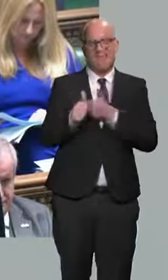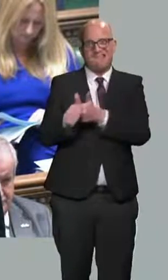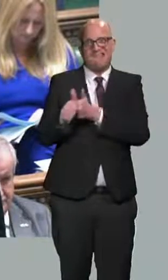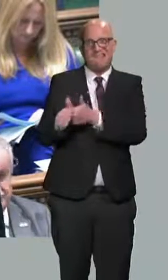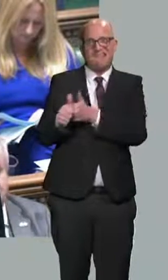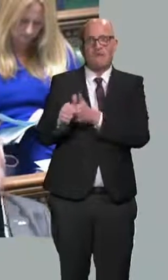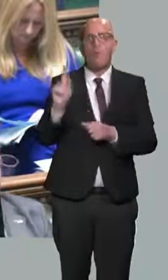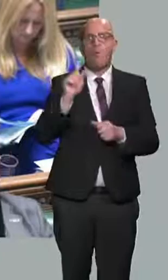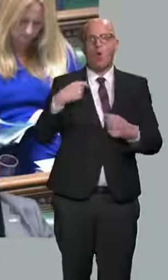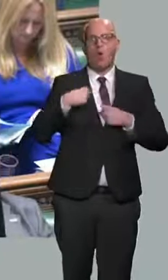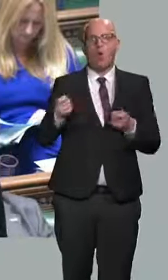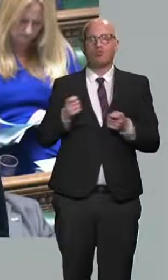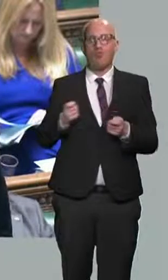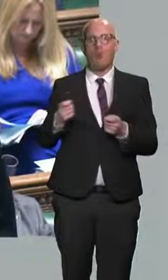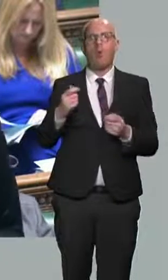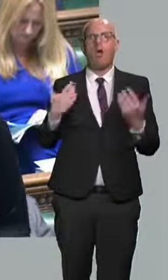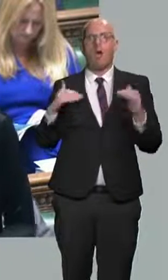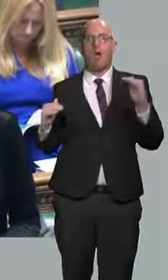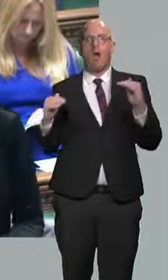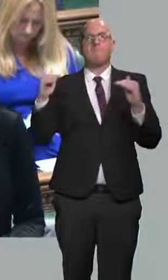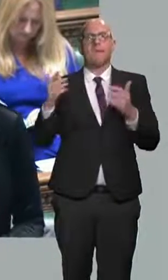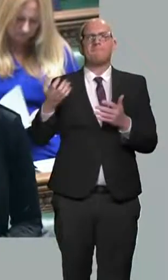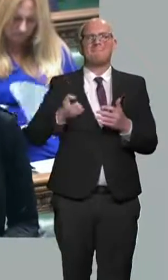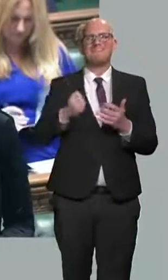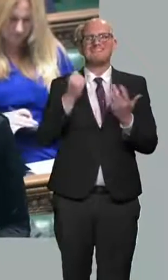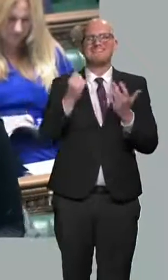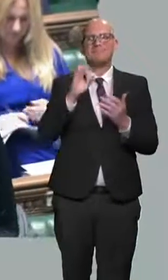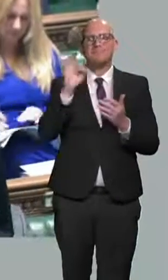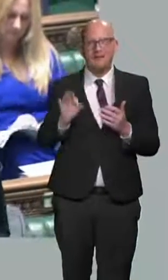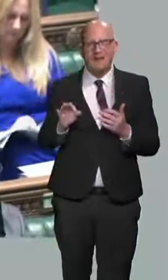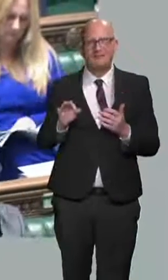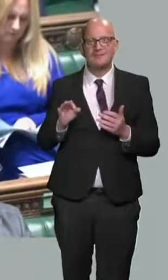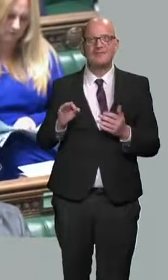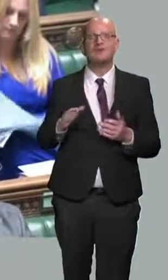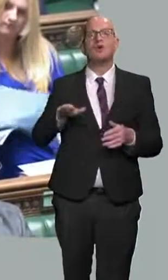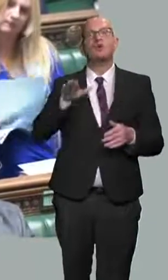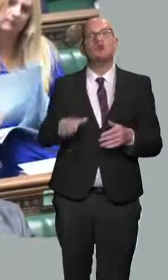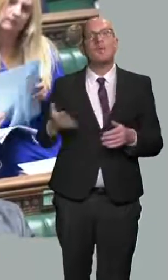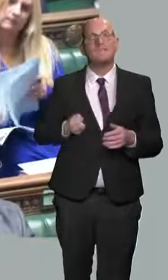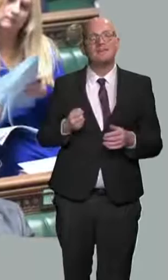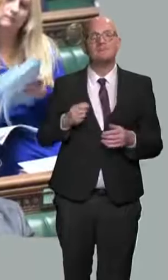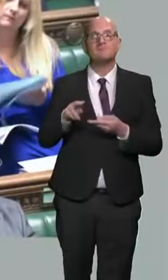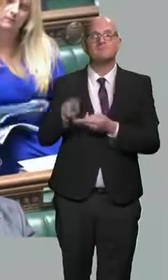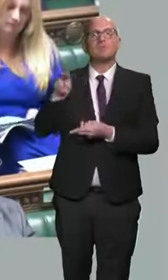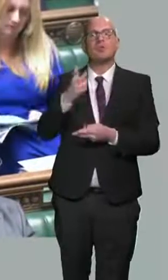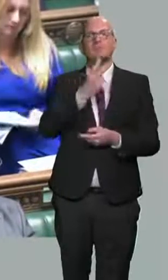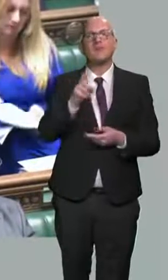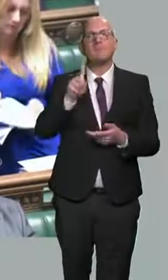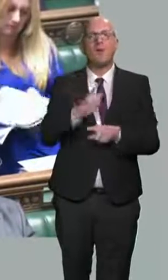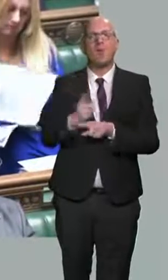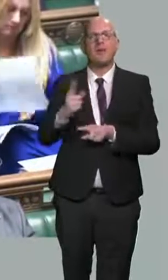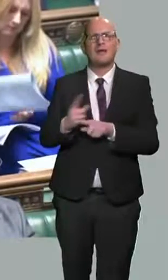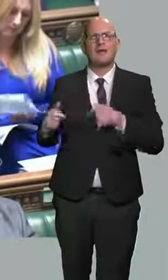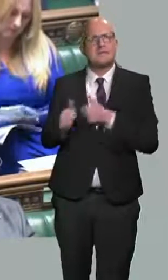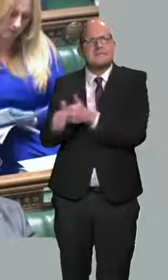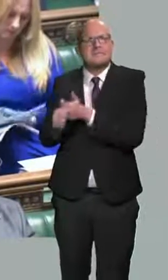benefits that we control by 6%, increasing the Scottish child payment to £20 a week, a lifeline to families. This Government should be